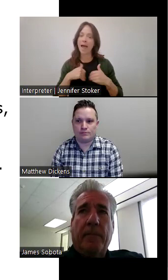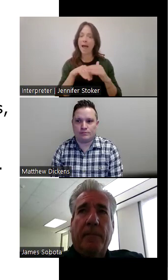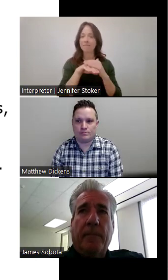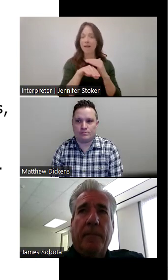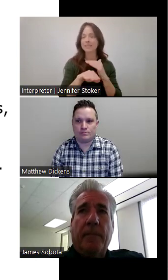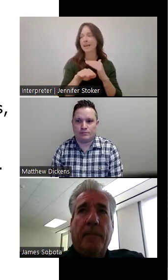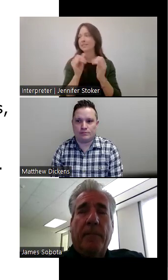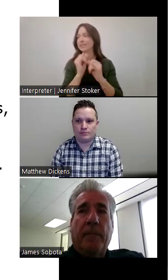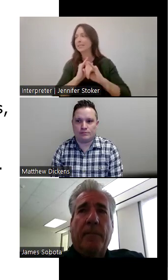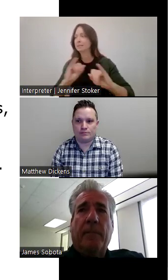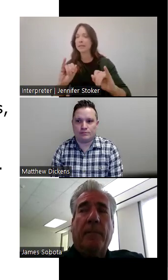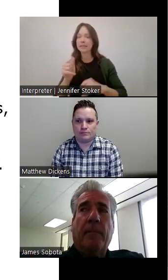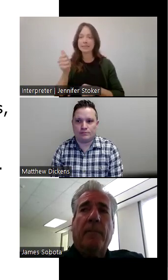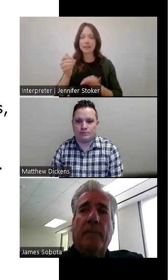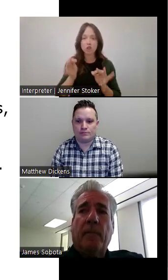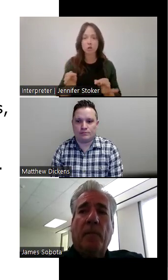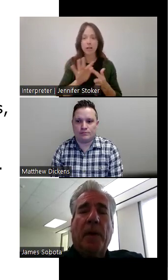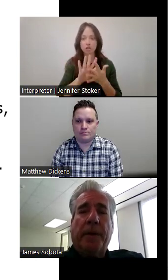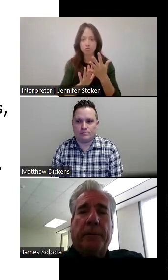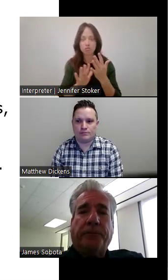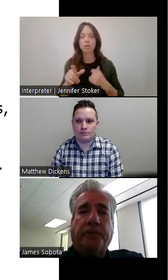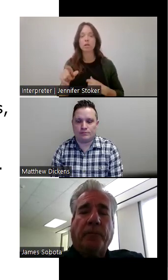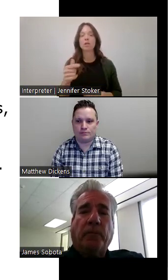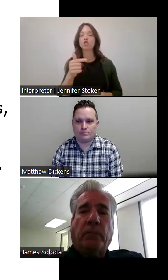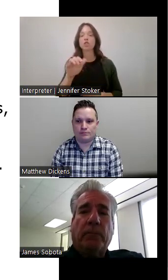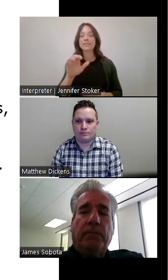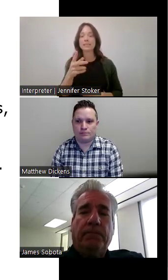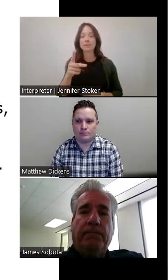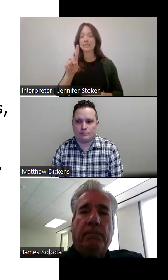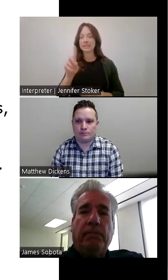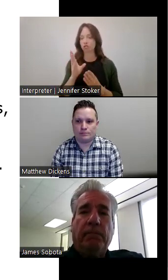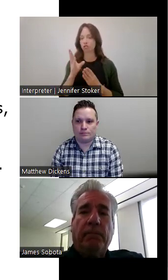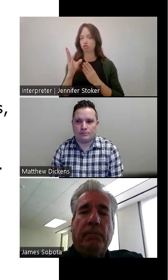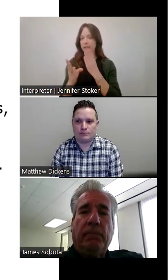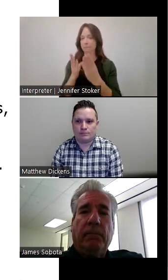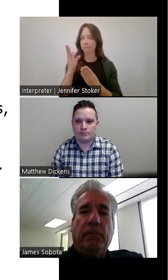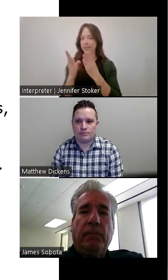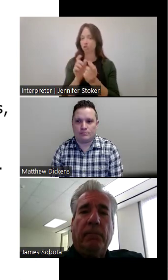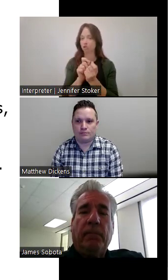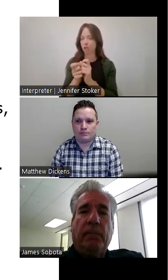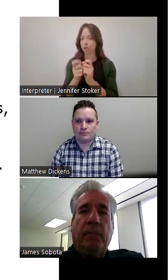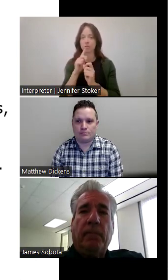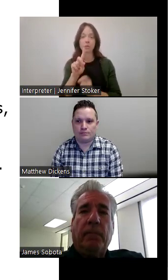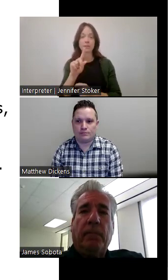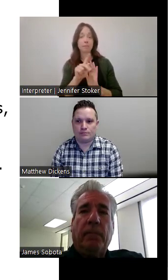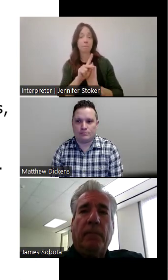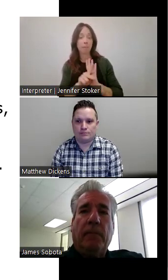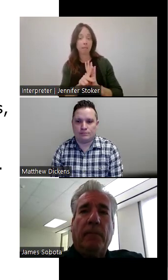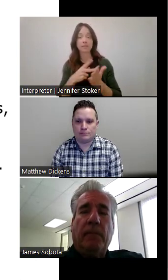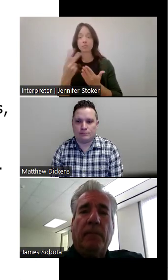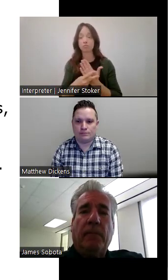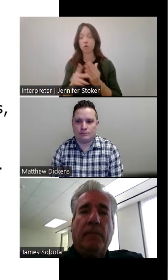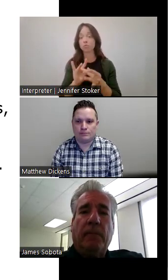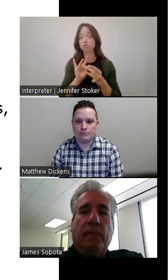productivity, and self-determination. GCPD recommends changes in disability policies and programs in the areas